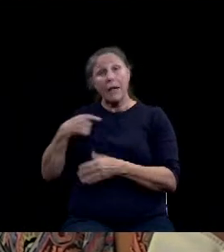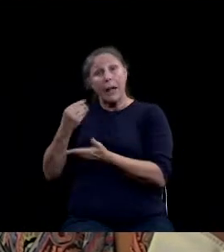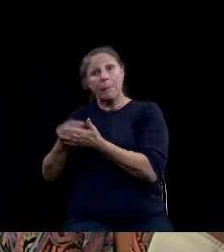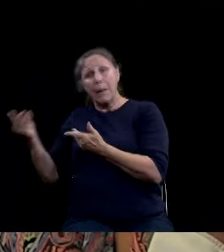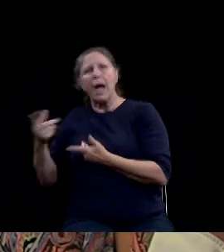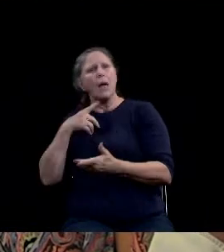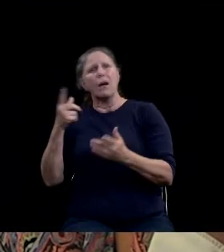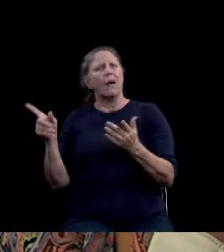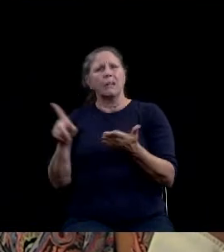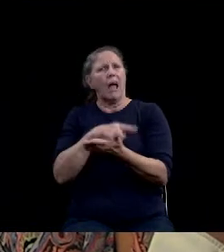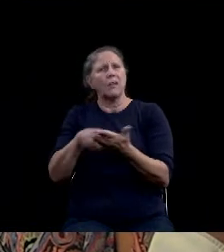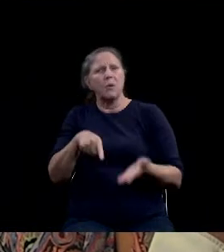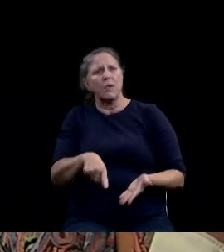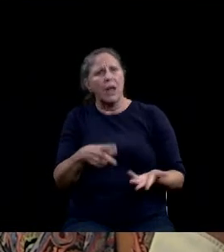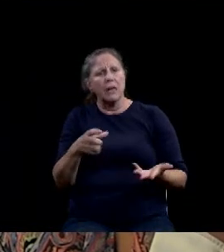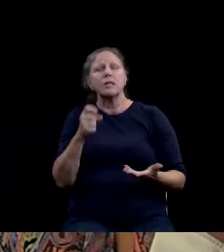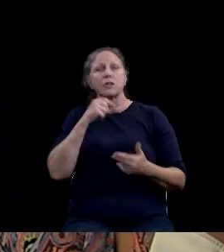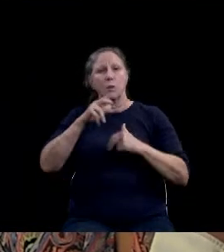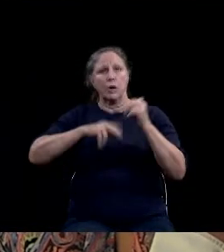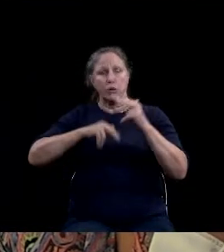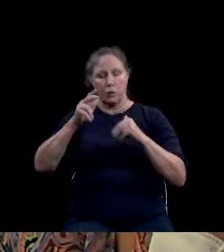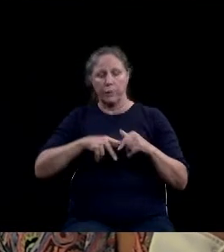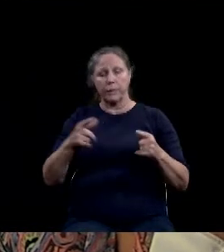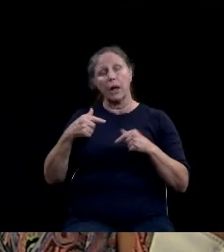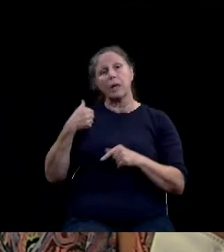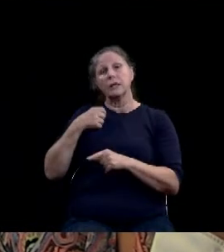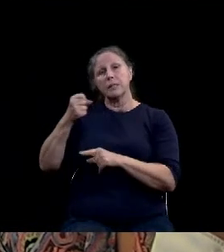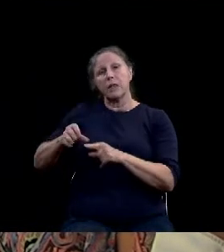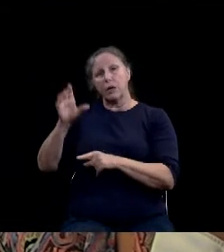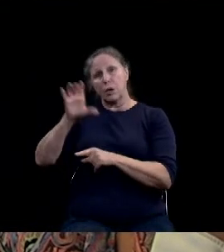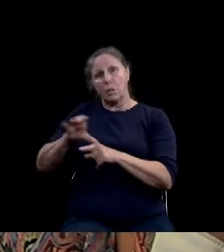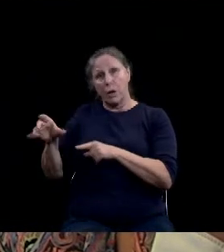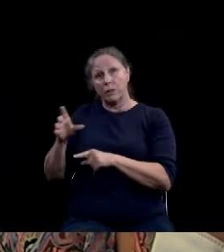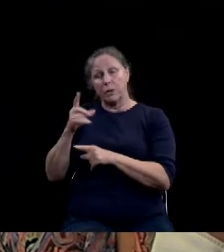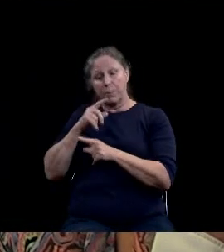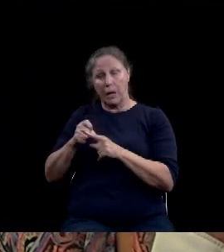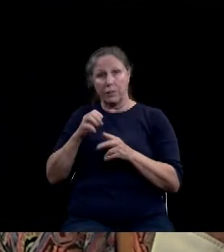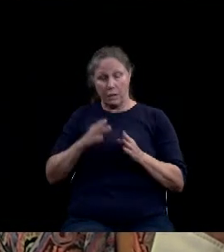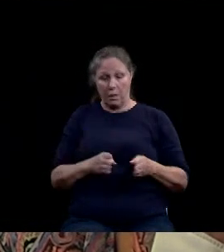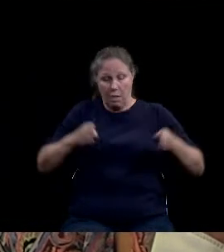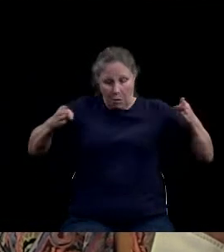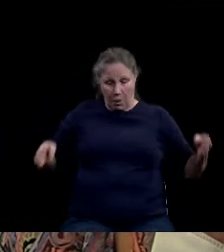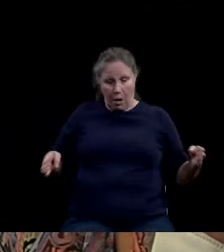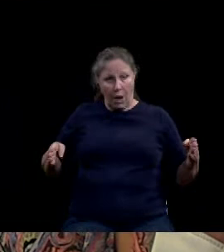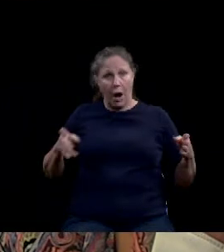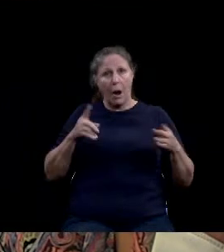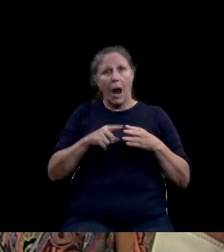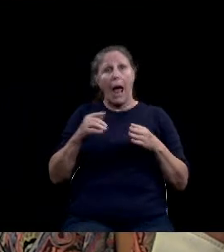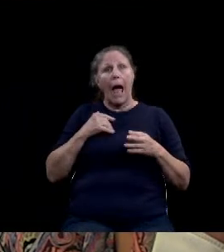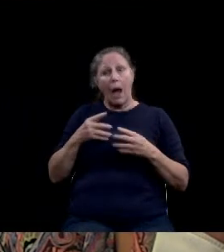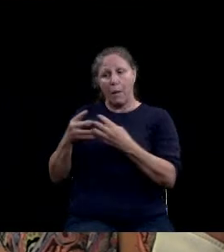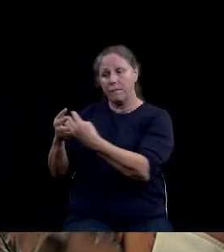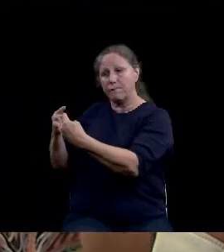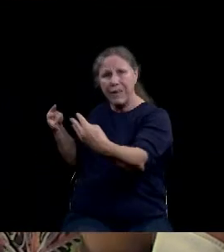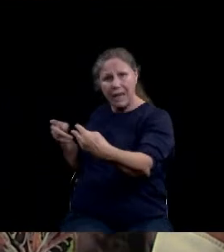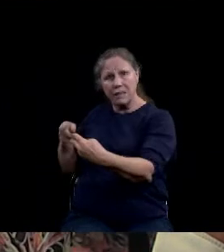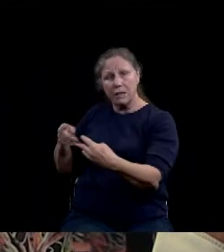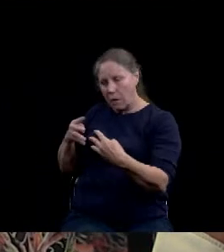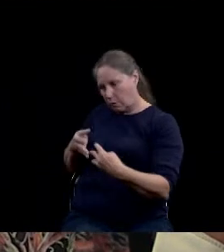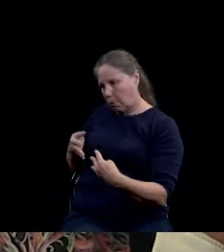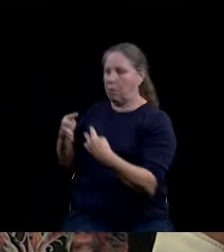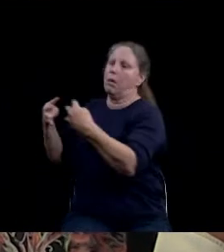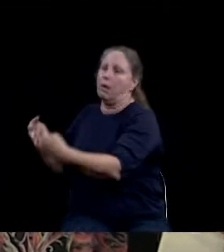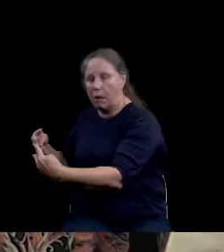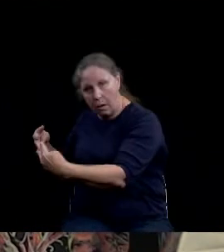Ranch owners are concerned about the proposed right-of-way expansion, the need to move our exterior fence, move a large portion of fencing associated with our doe breeding